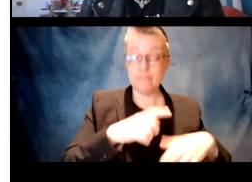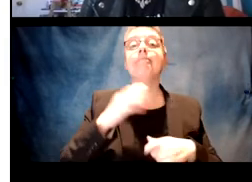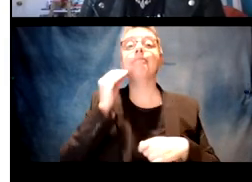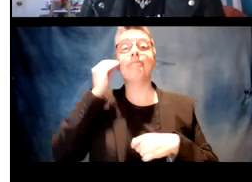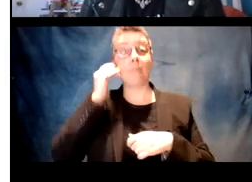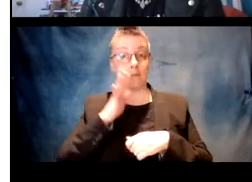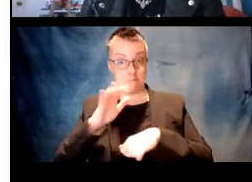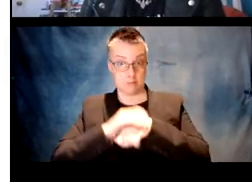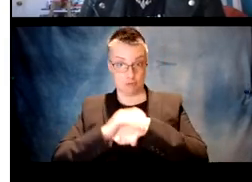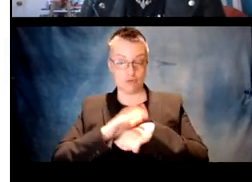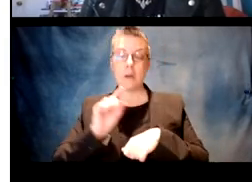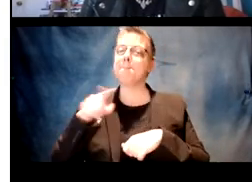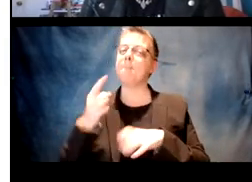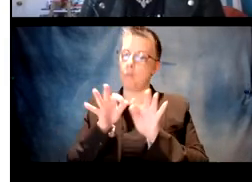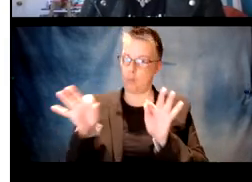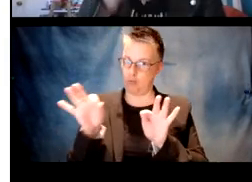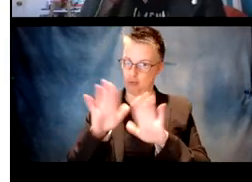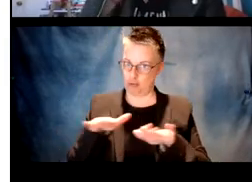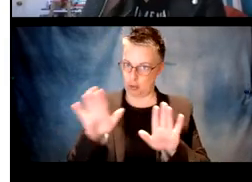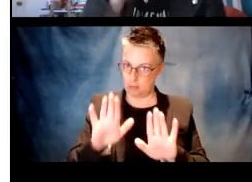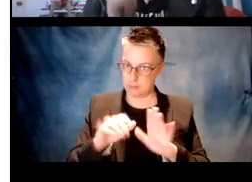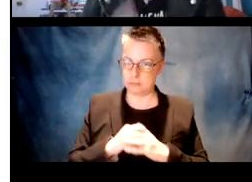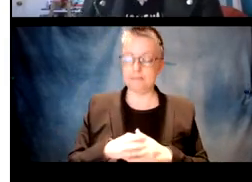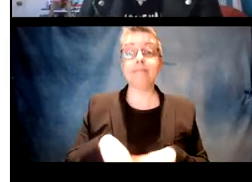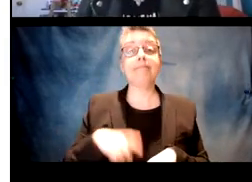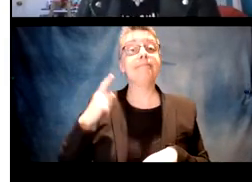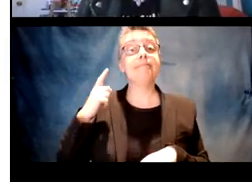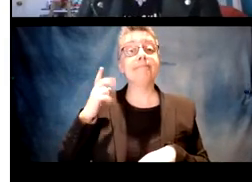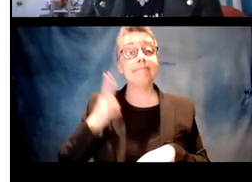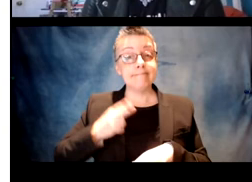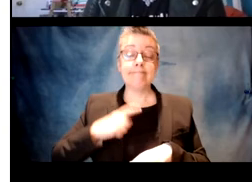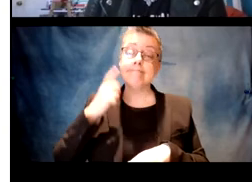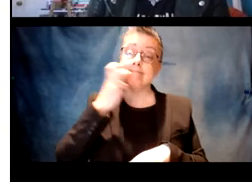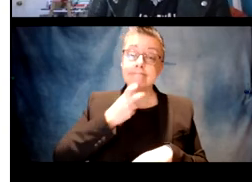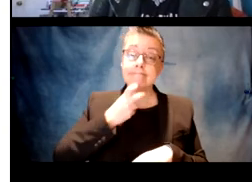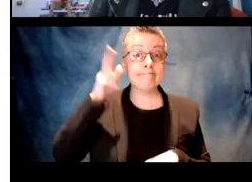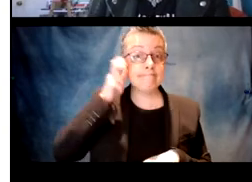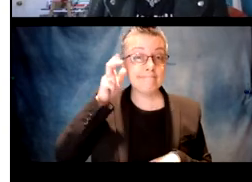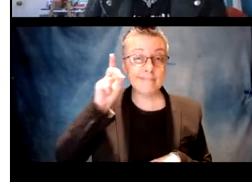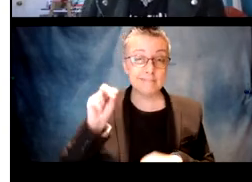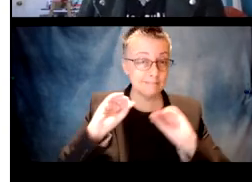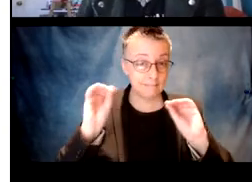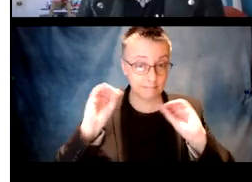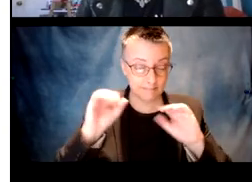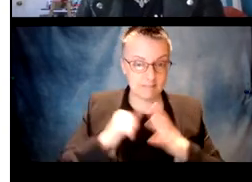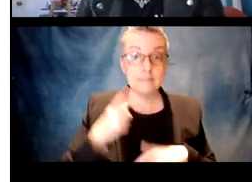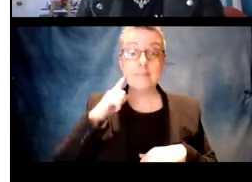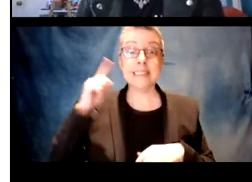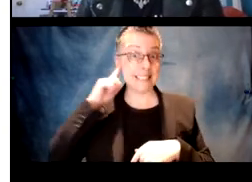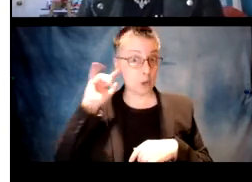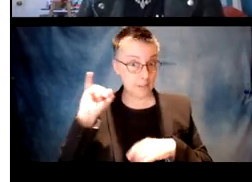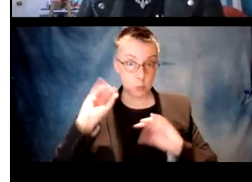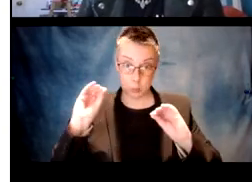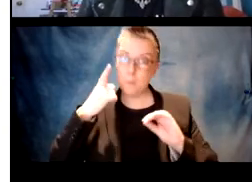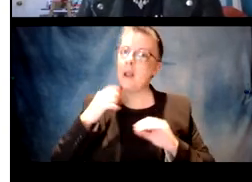all between 15 and a half and 16 and a half months from English speaking homes. These are monolingual children, no